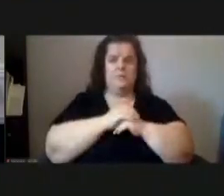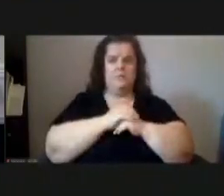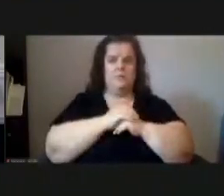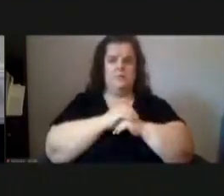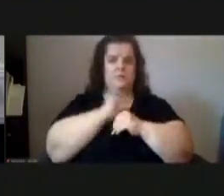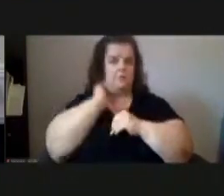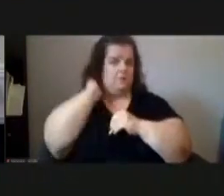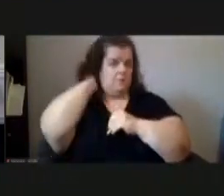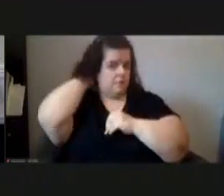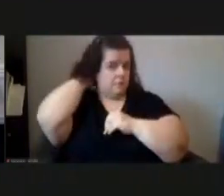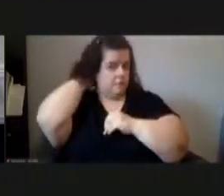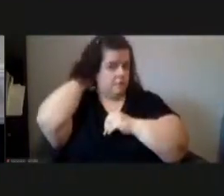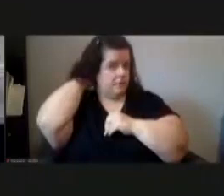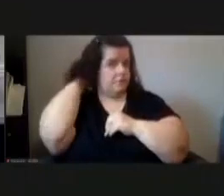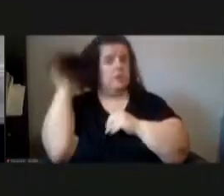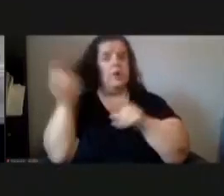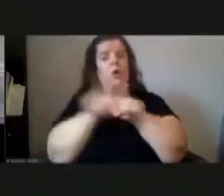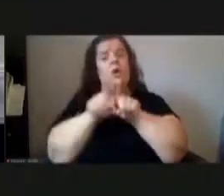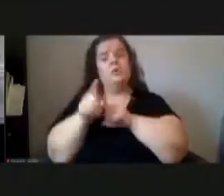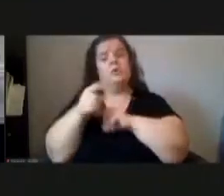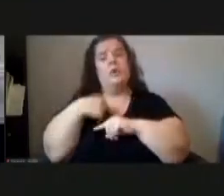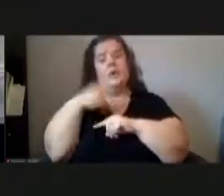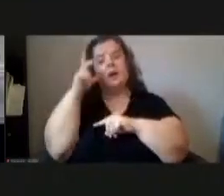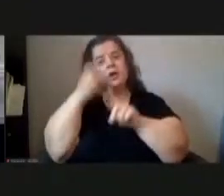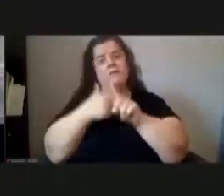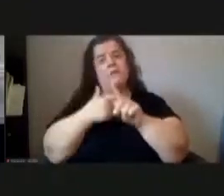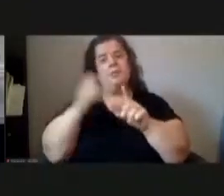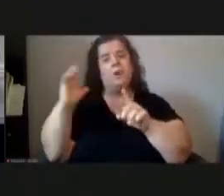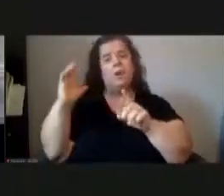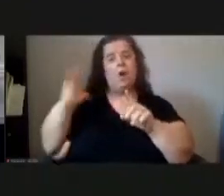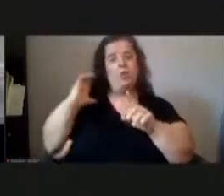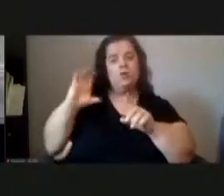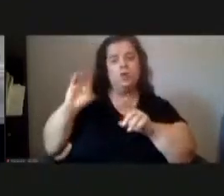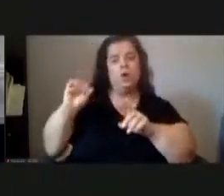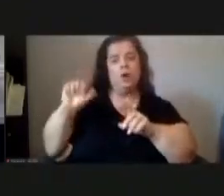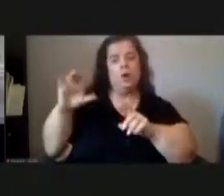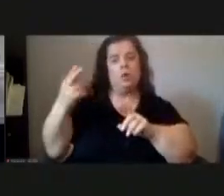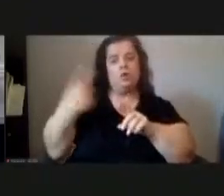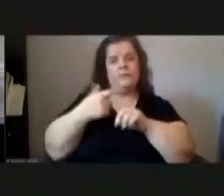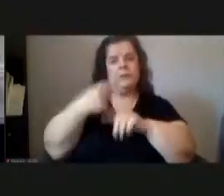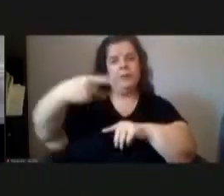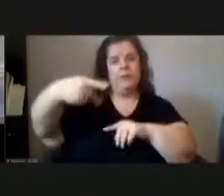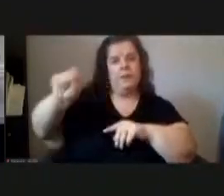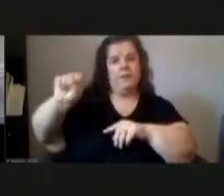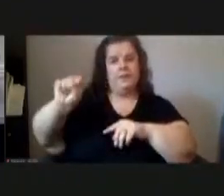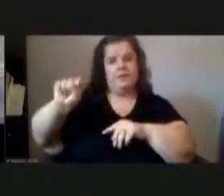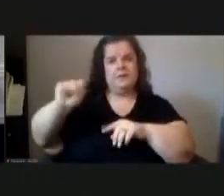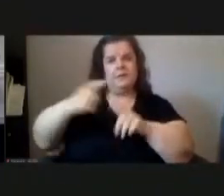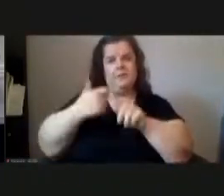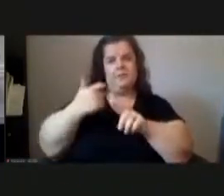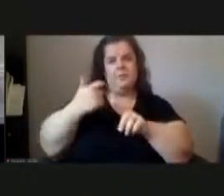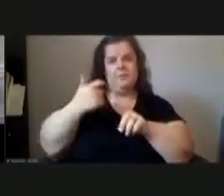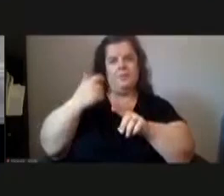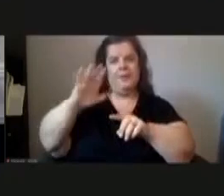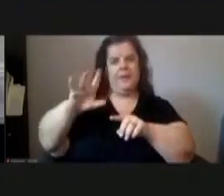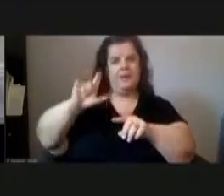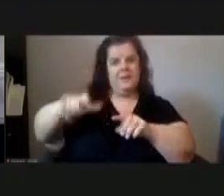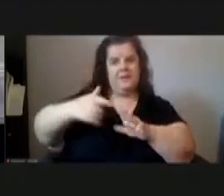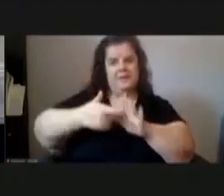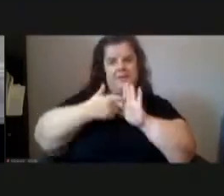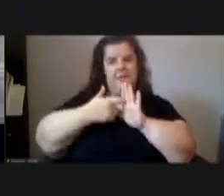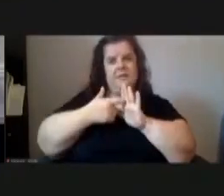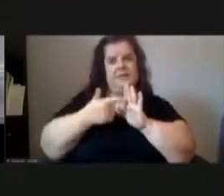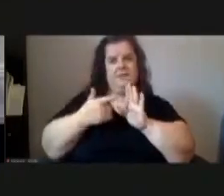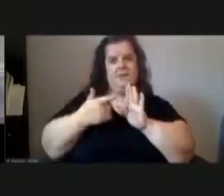uh i've also heard from coaches uh from pps on just the need for you know